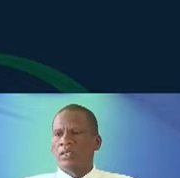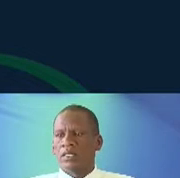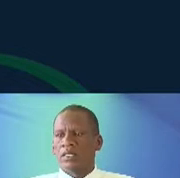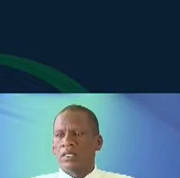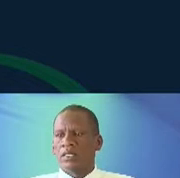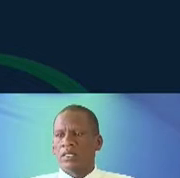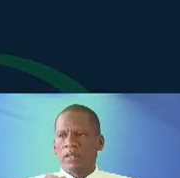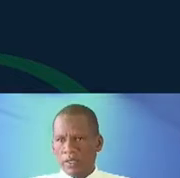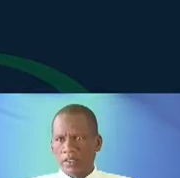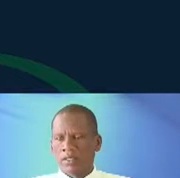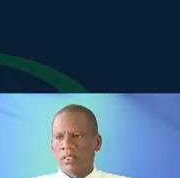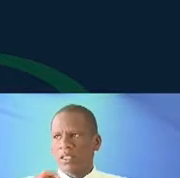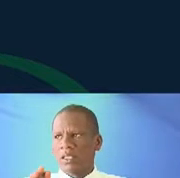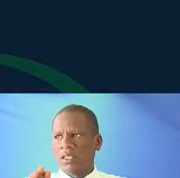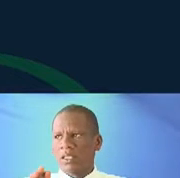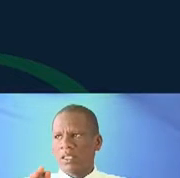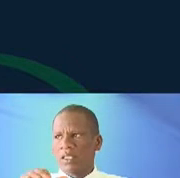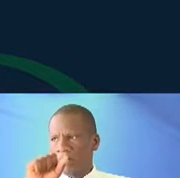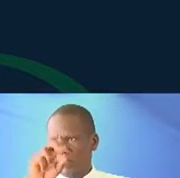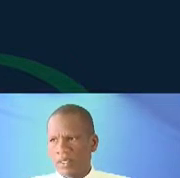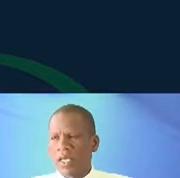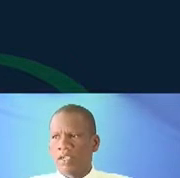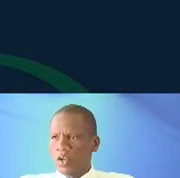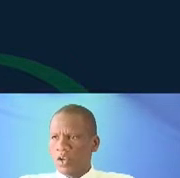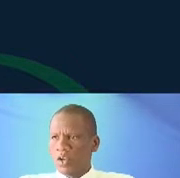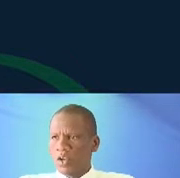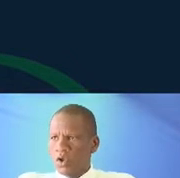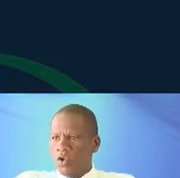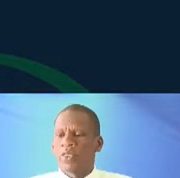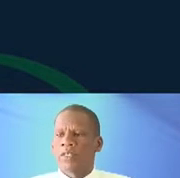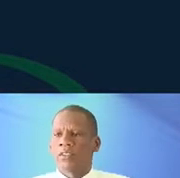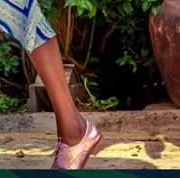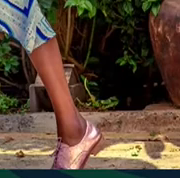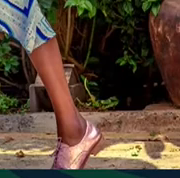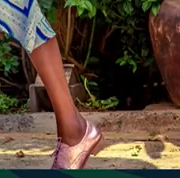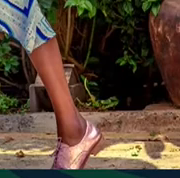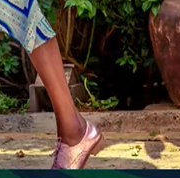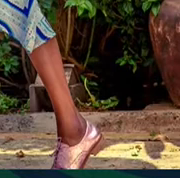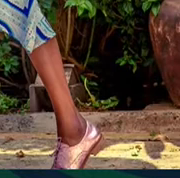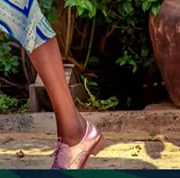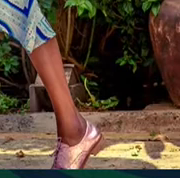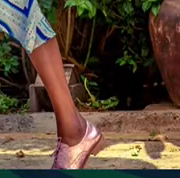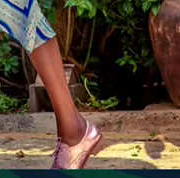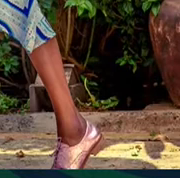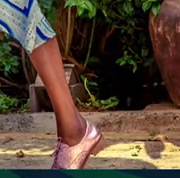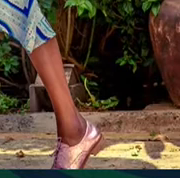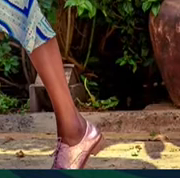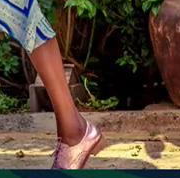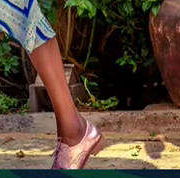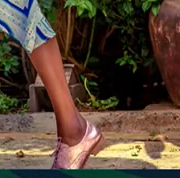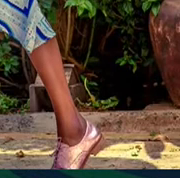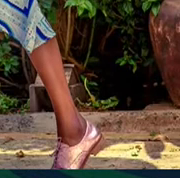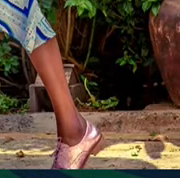this zidaka in the prints of the collection. and she made all of these amazing dresses and tops and scarves. And again,